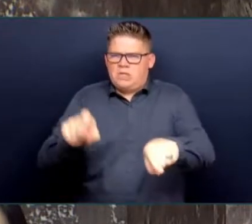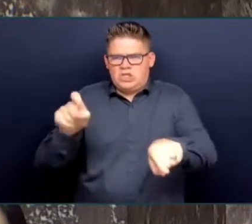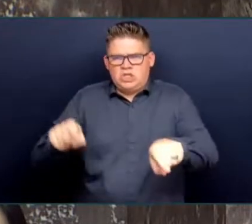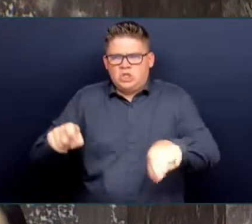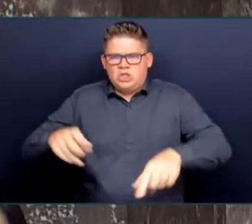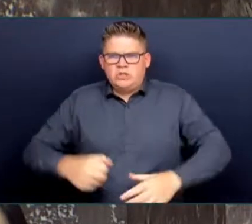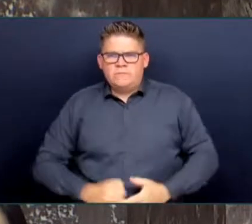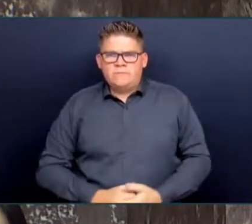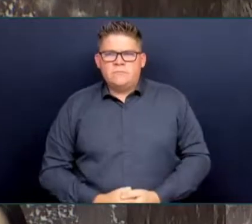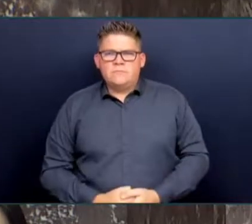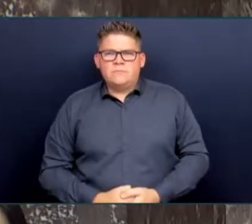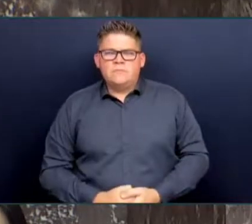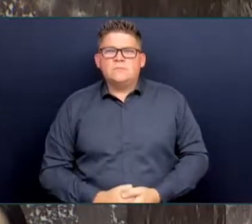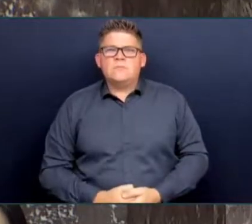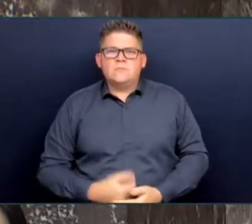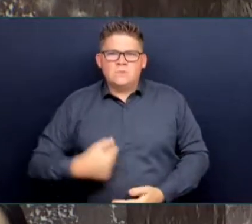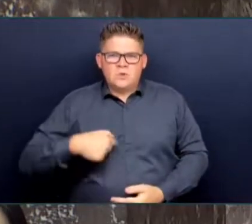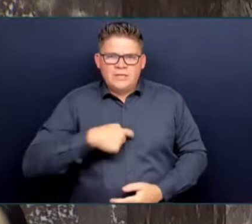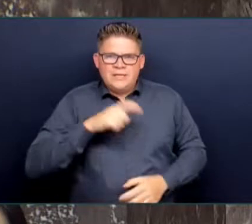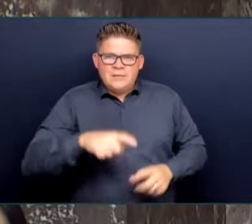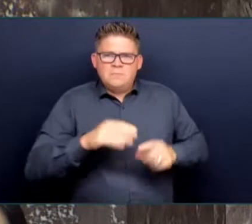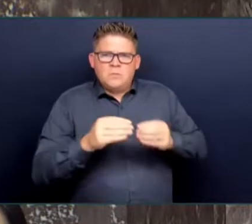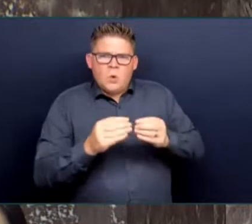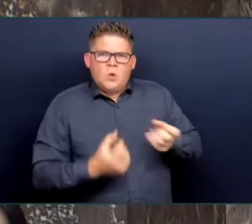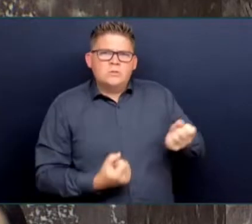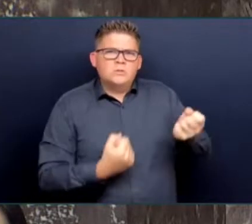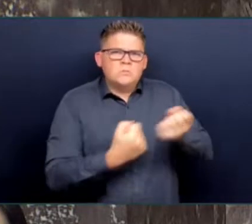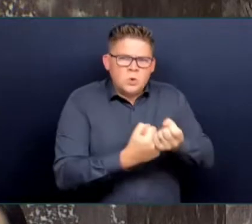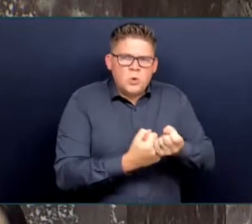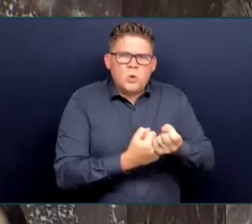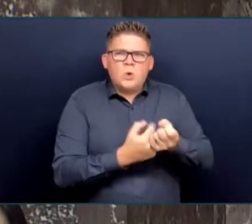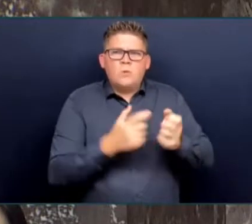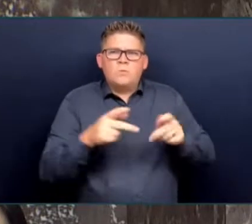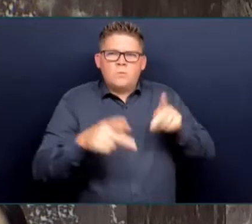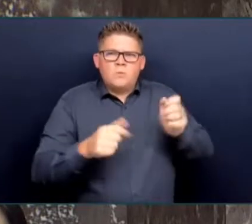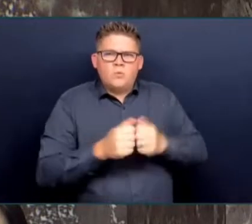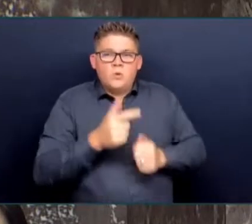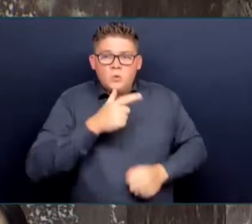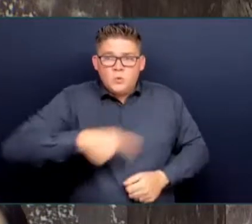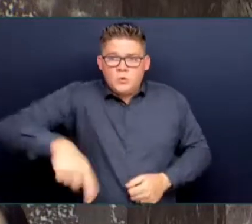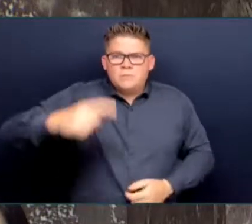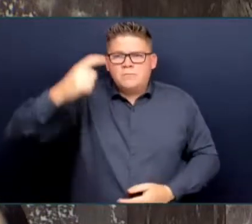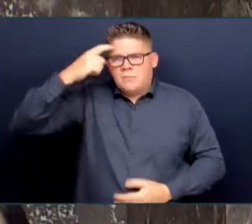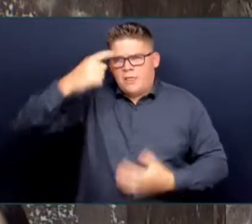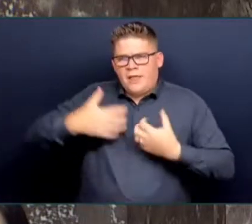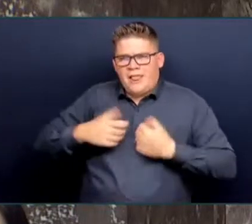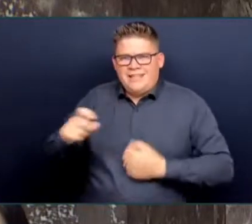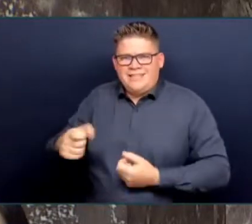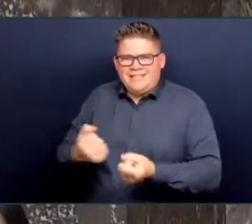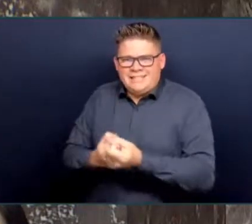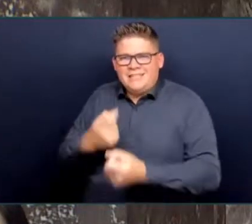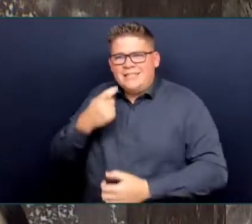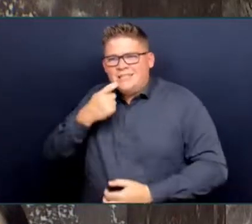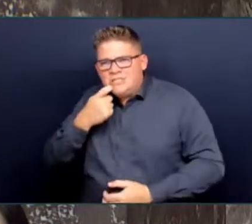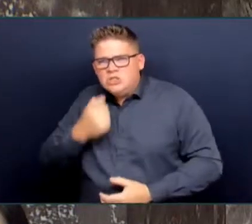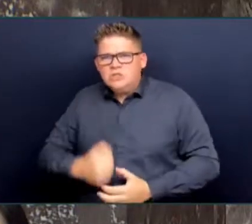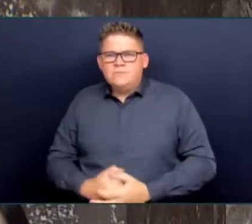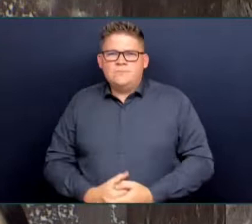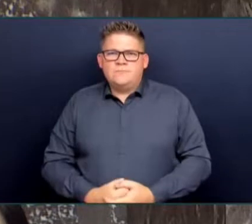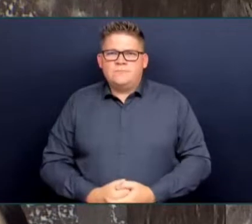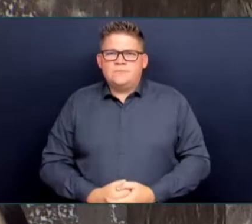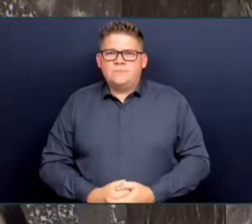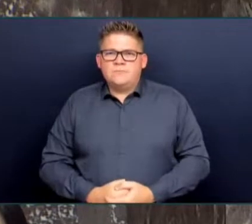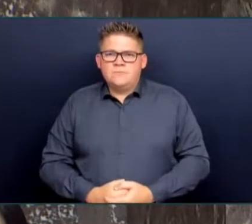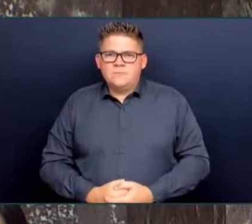Speaker. It is a comprehensive approach that's been taken. It's a comprehensive approach that this government is committed to. And it is a comprehensive approach involving local